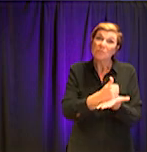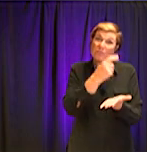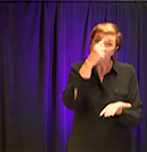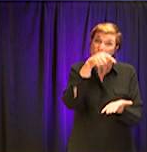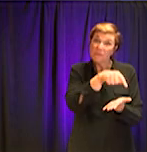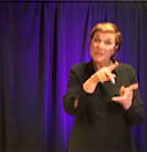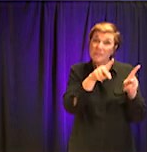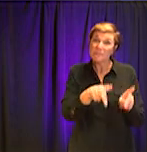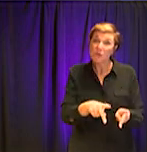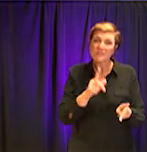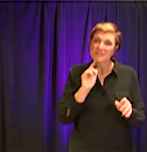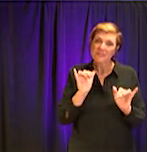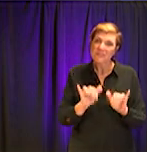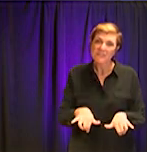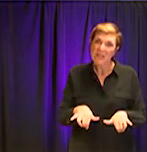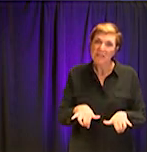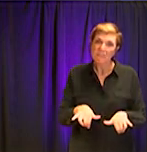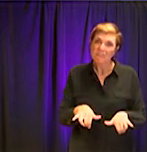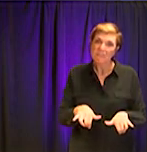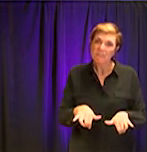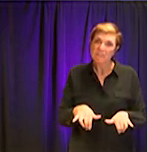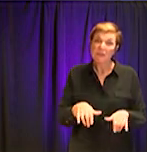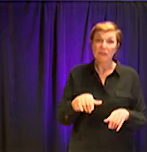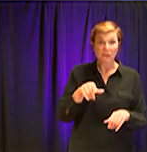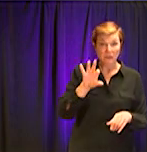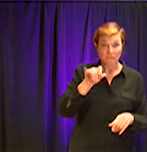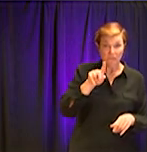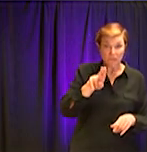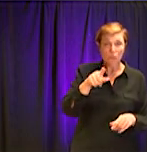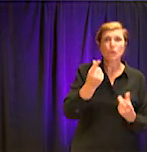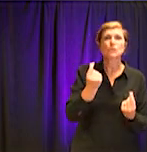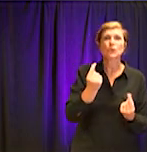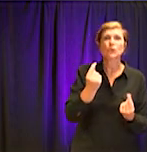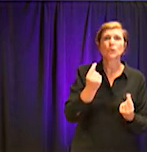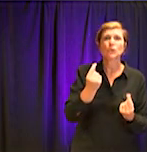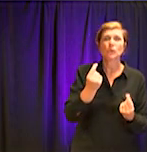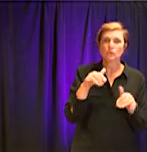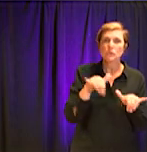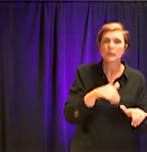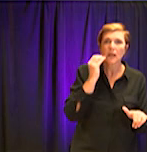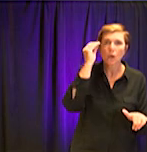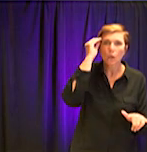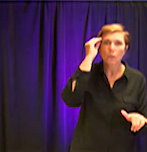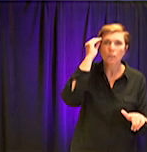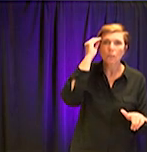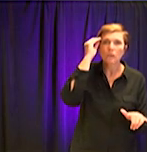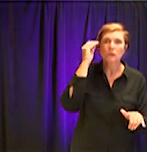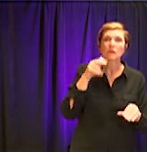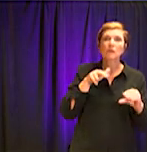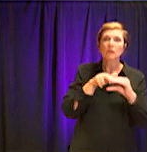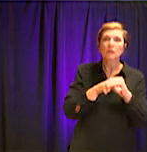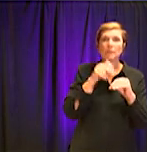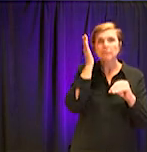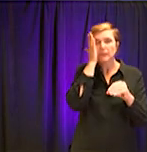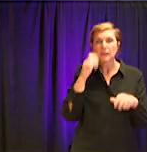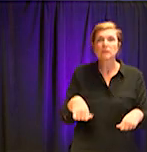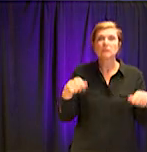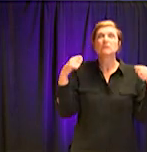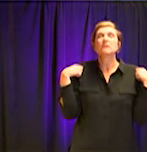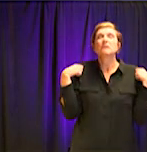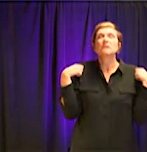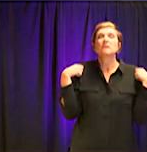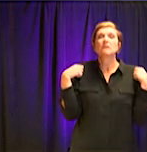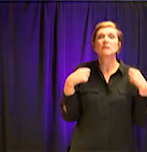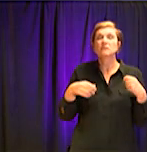other people who are still well, um, to in your home, you know, have a private bathroom if that's possible. When do you make that